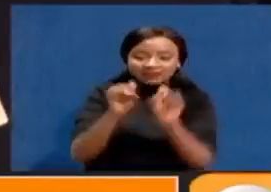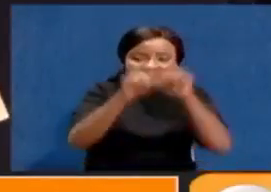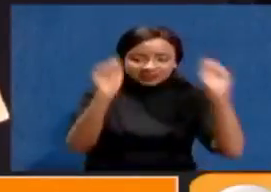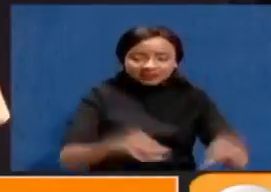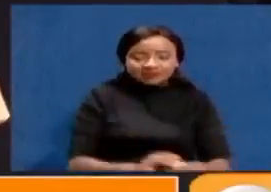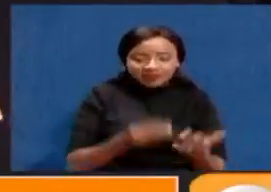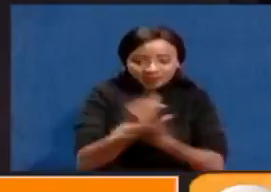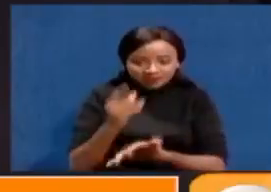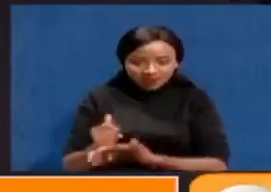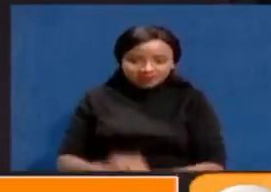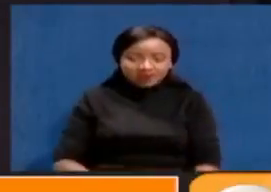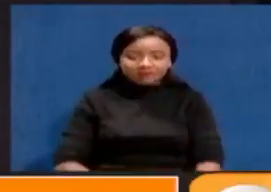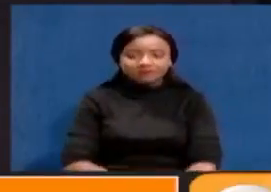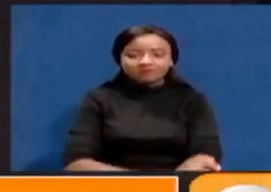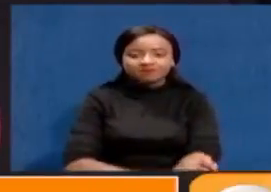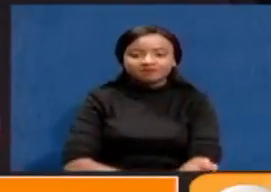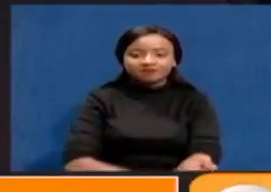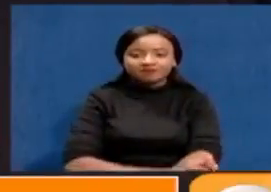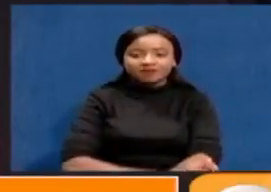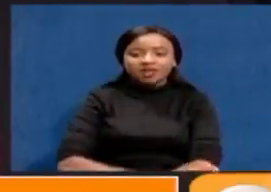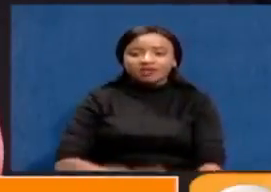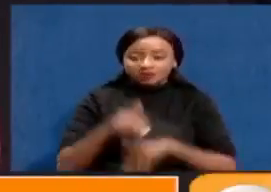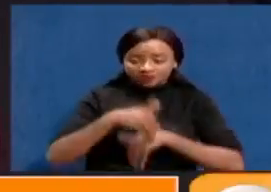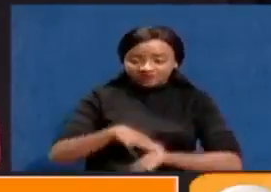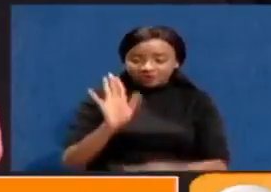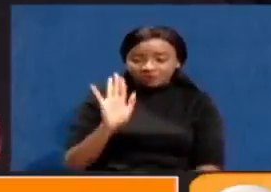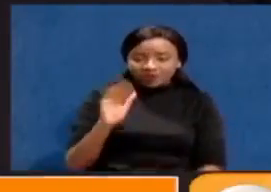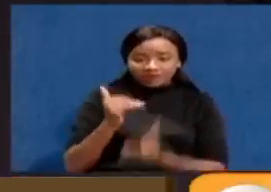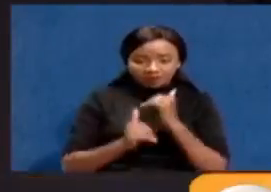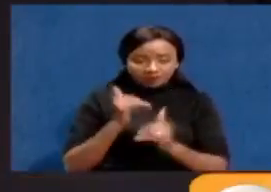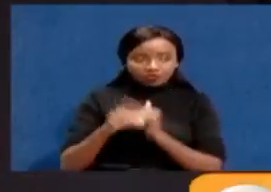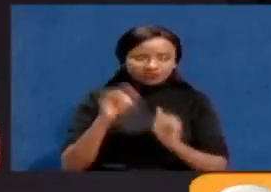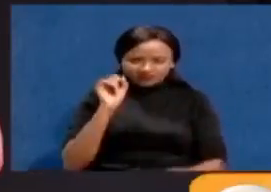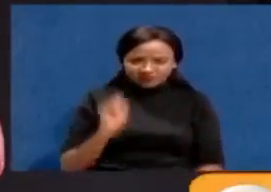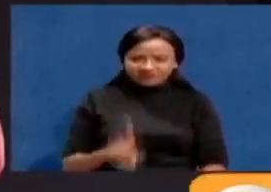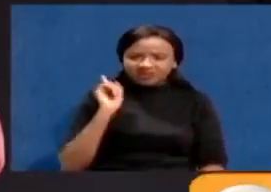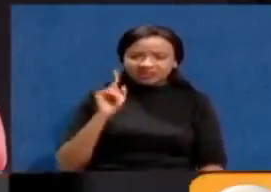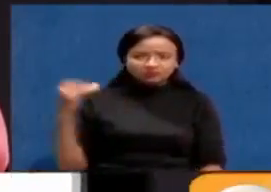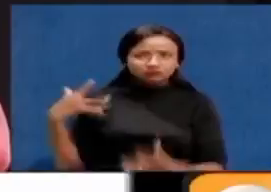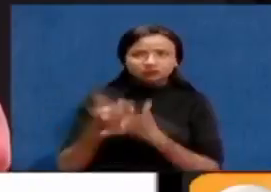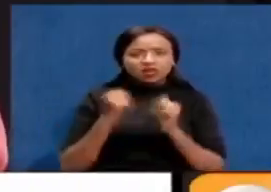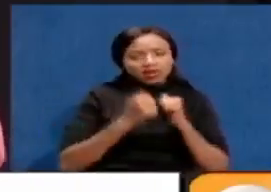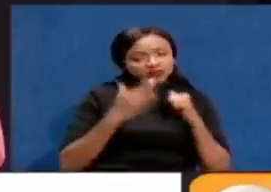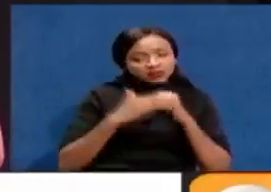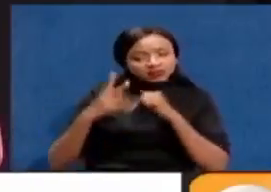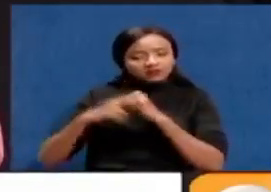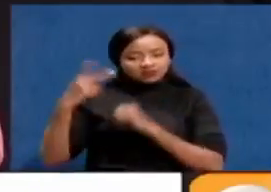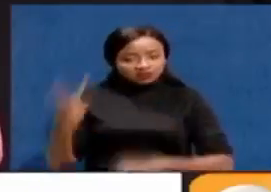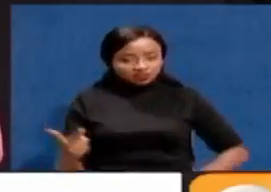on the back of the geospatial work that is being done for the first time since 1972,